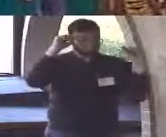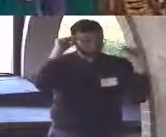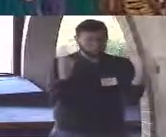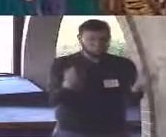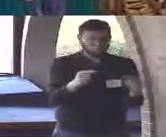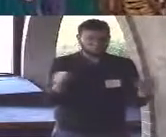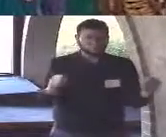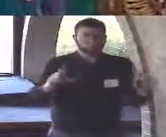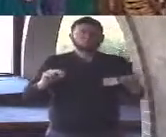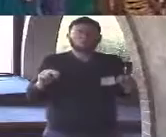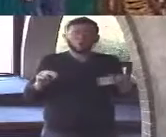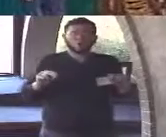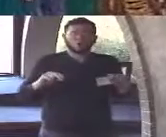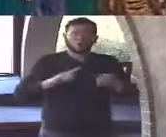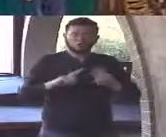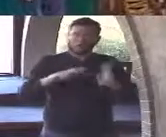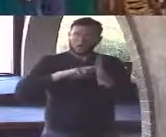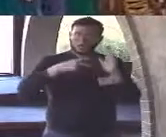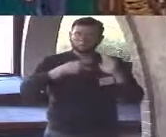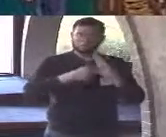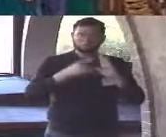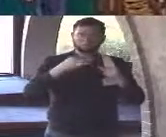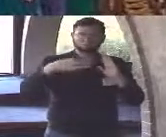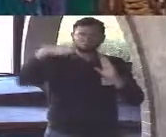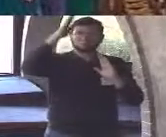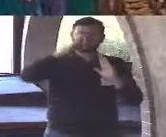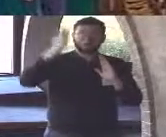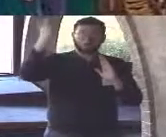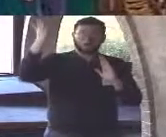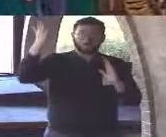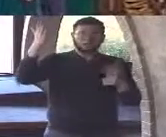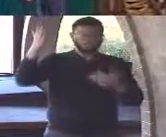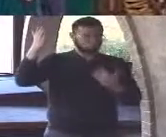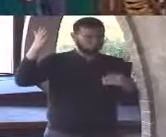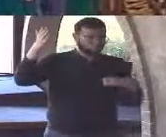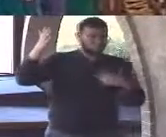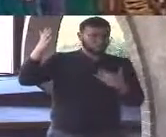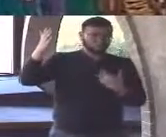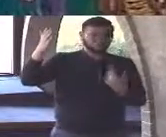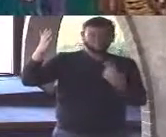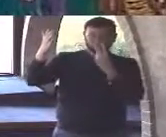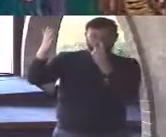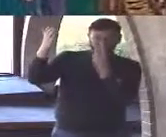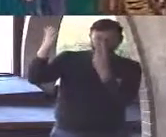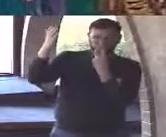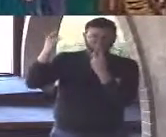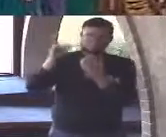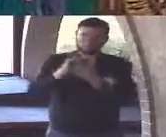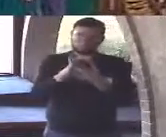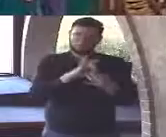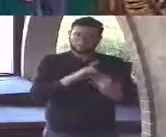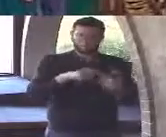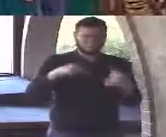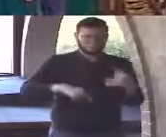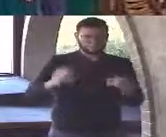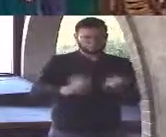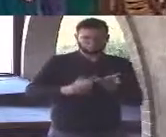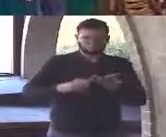question of the existence of God isn't germane to this particular discussion I would suggest